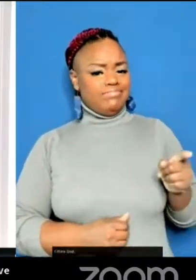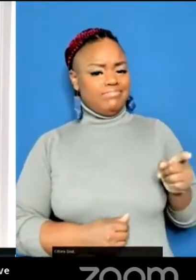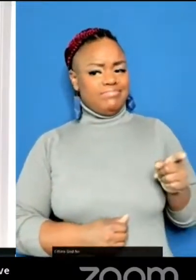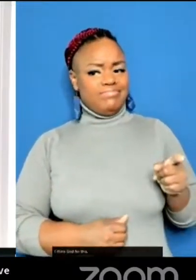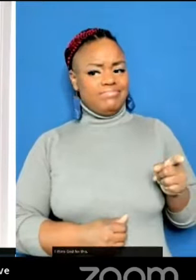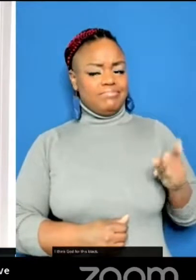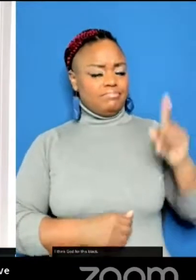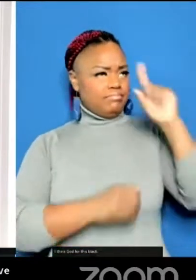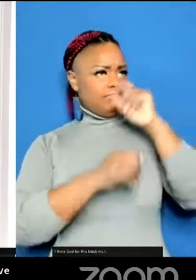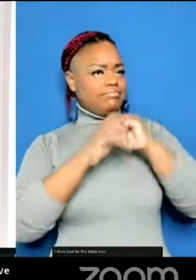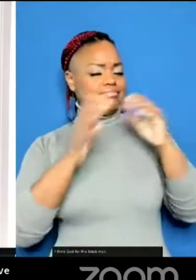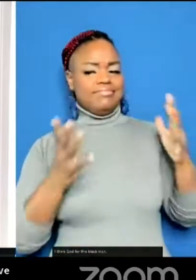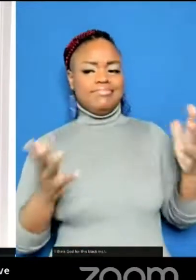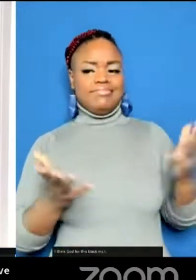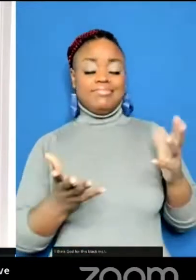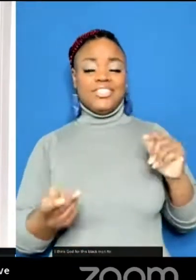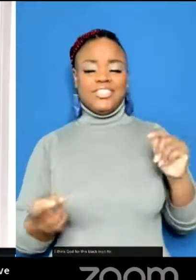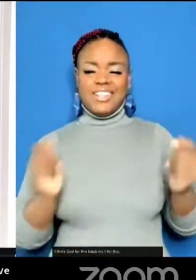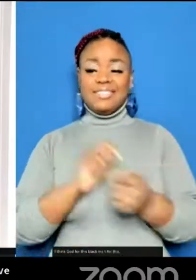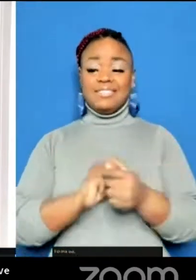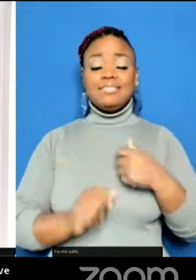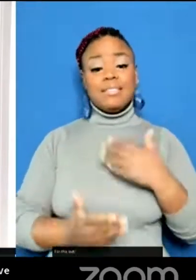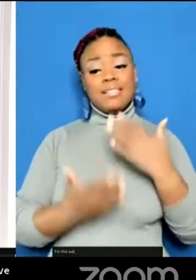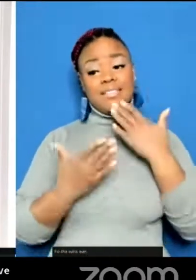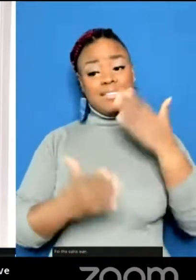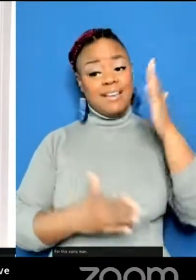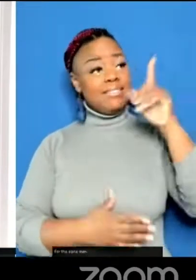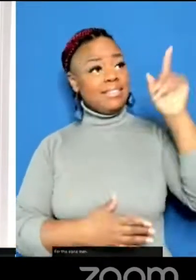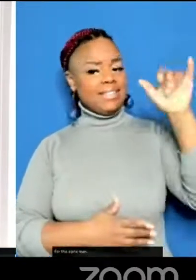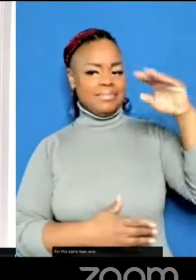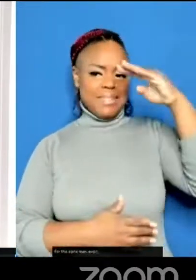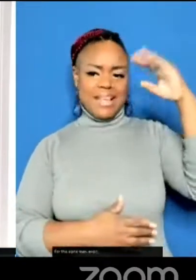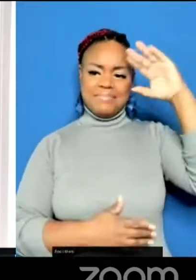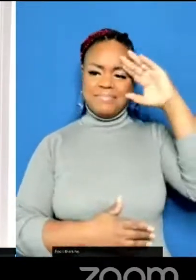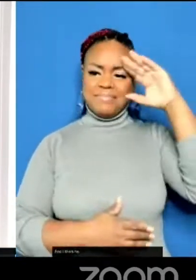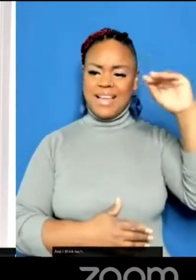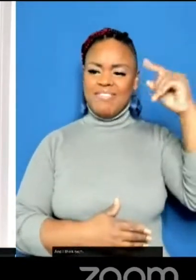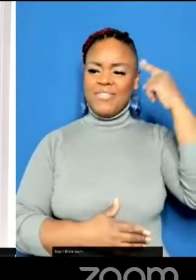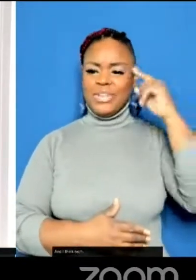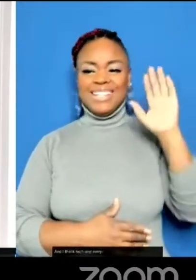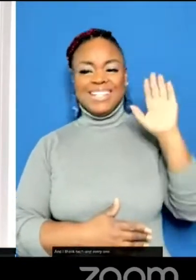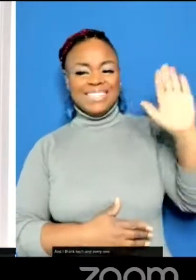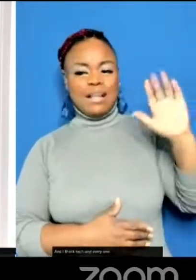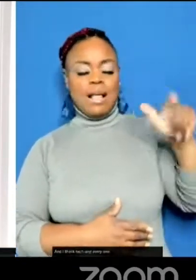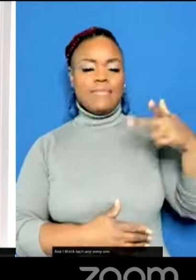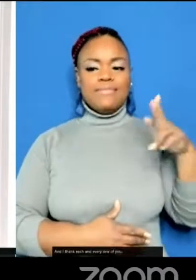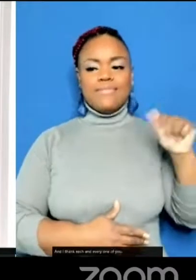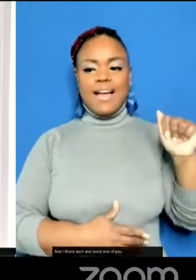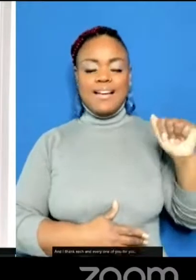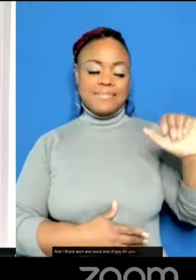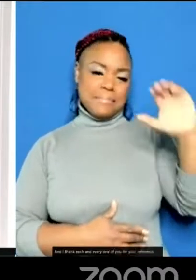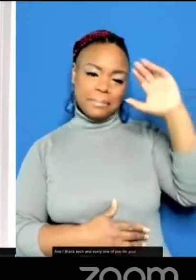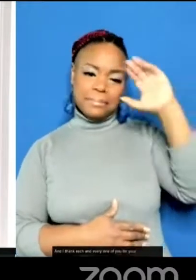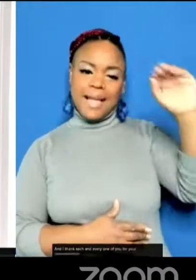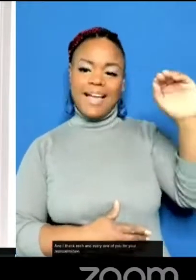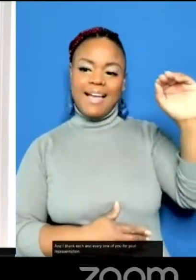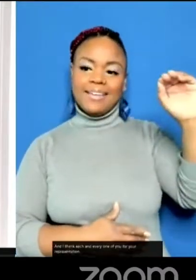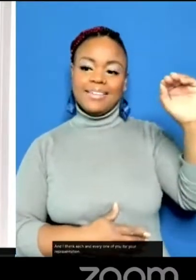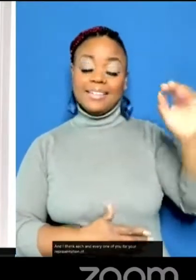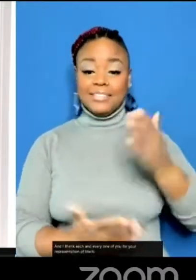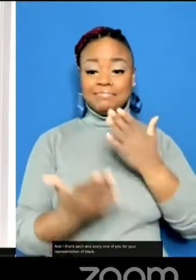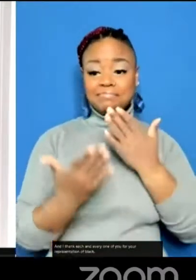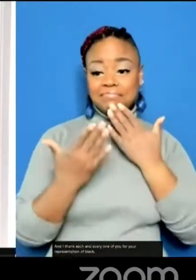this Black man, for this Alpha man, and I thank each and every one of you for your representation of Black